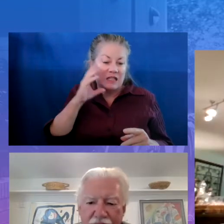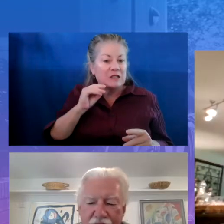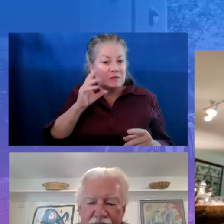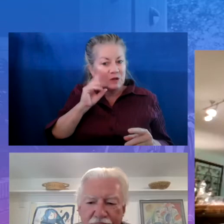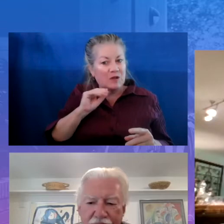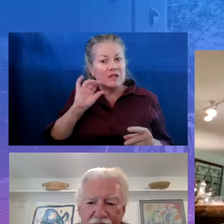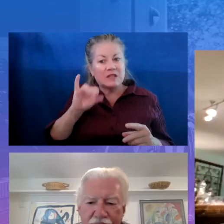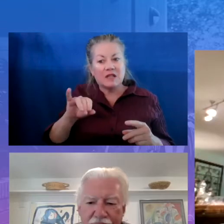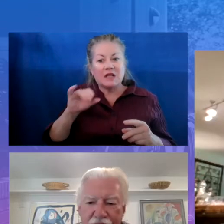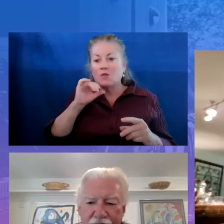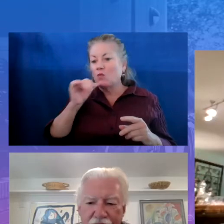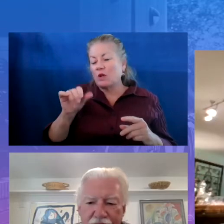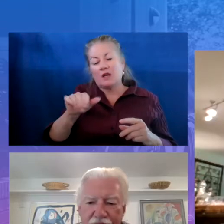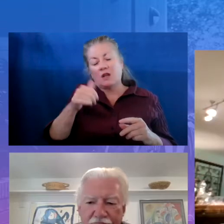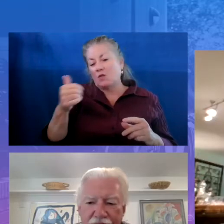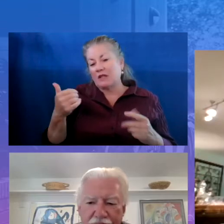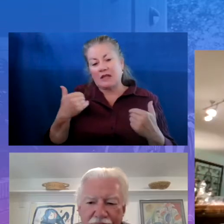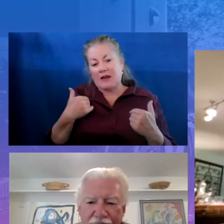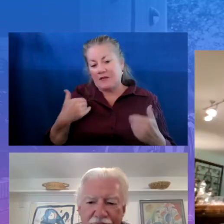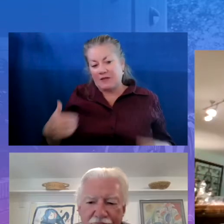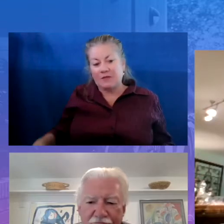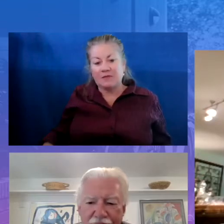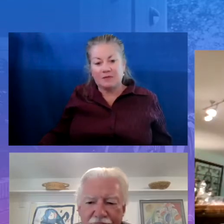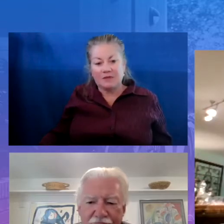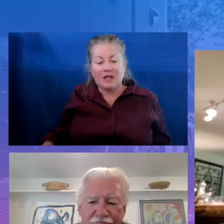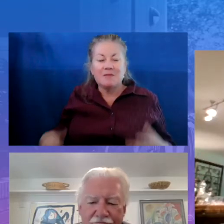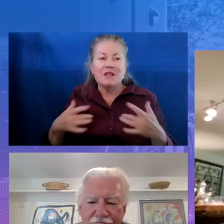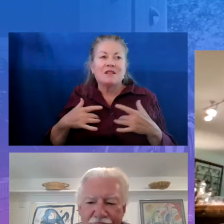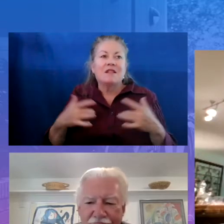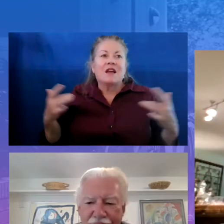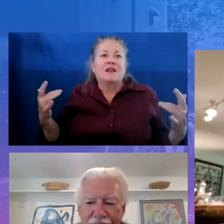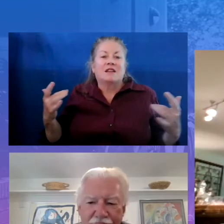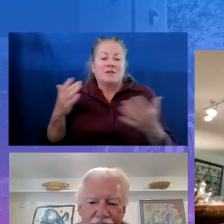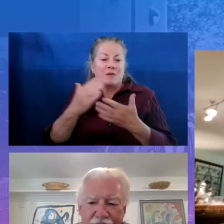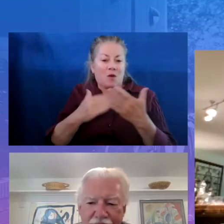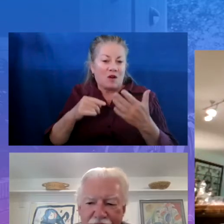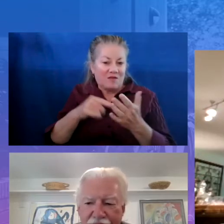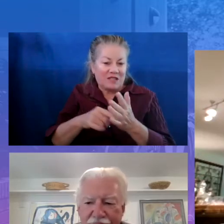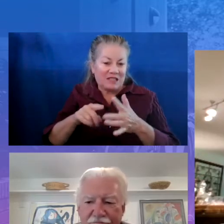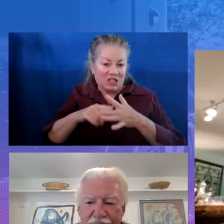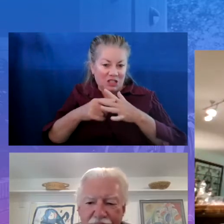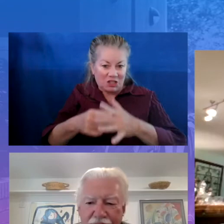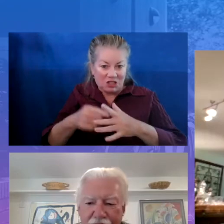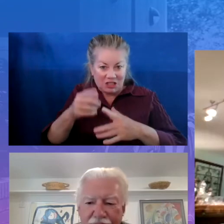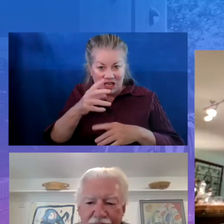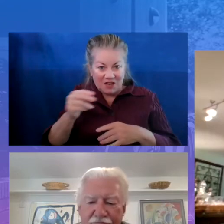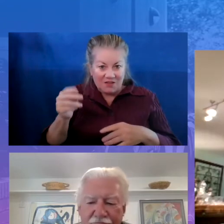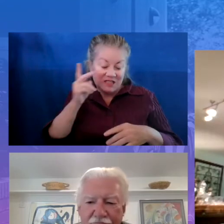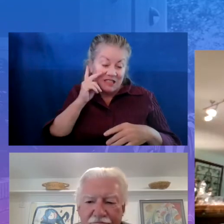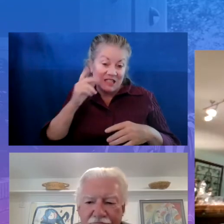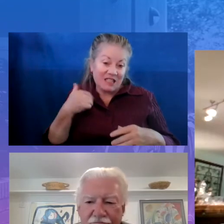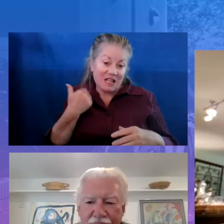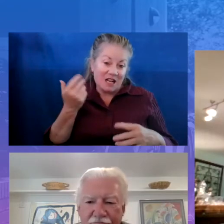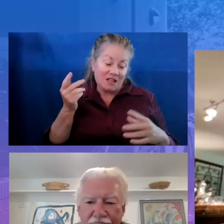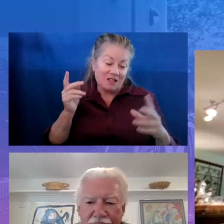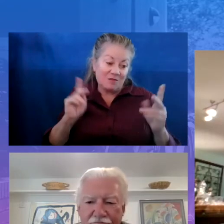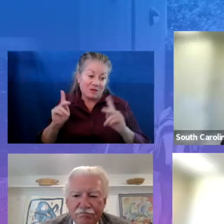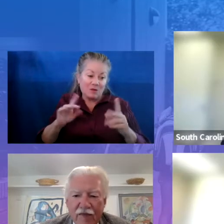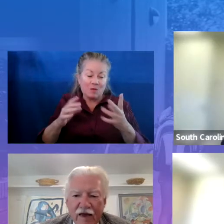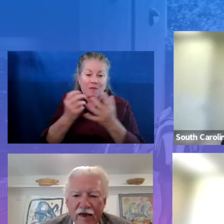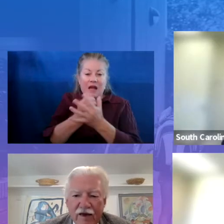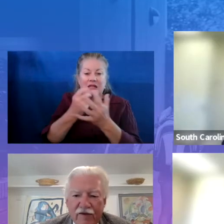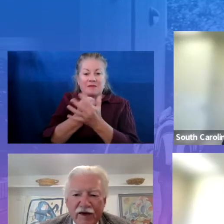have. and I'm elated to be a part of this initiative and see young people maximize their potential in South Carolina.